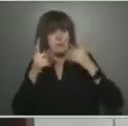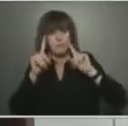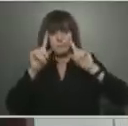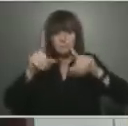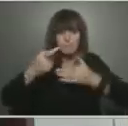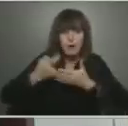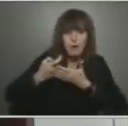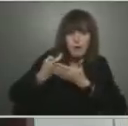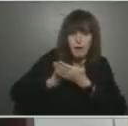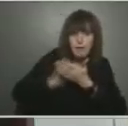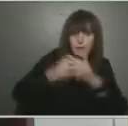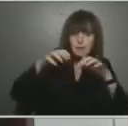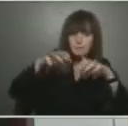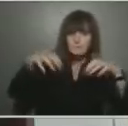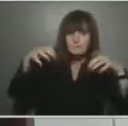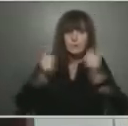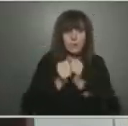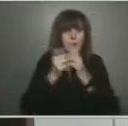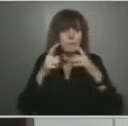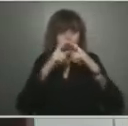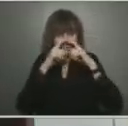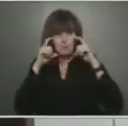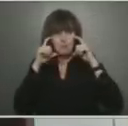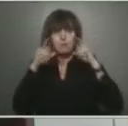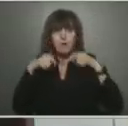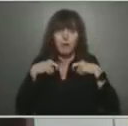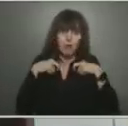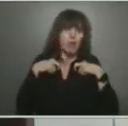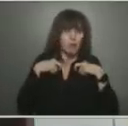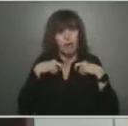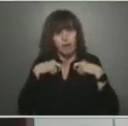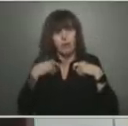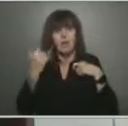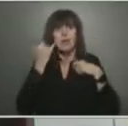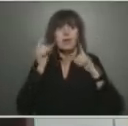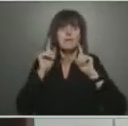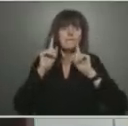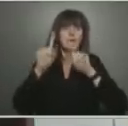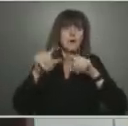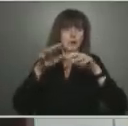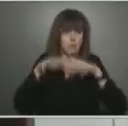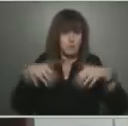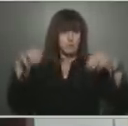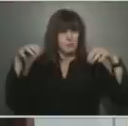So, if you go to one of those situations, are you basically